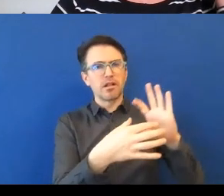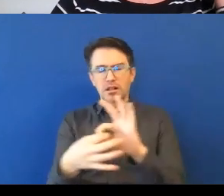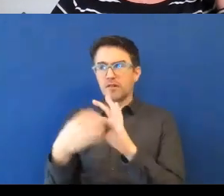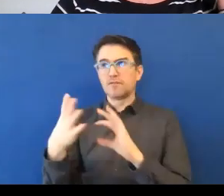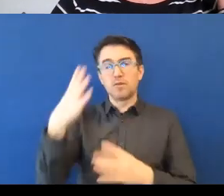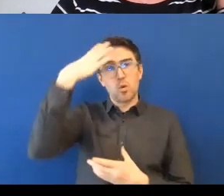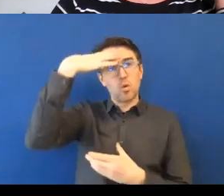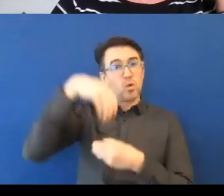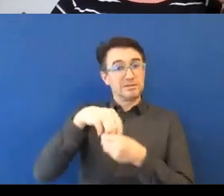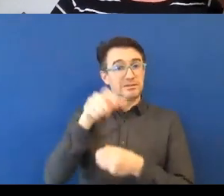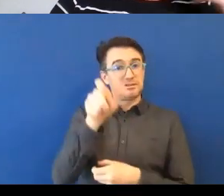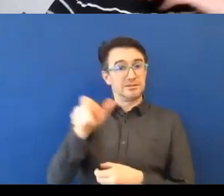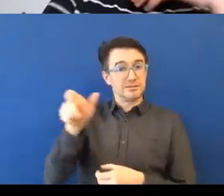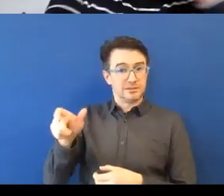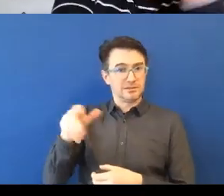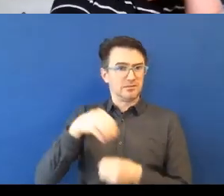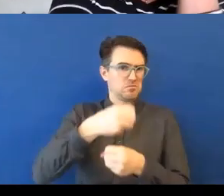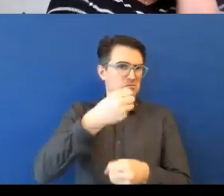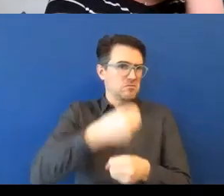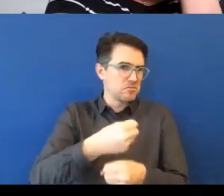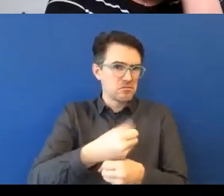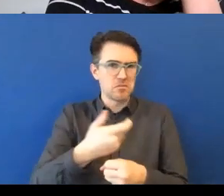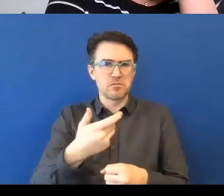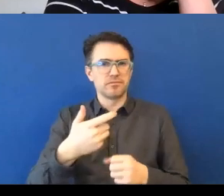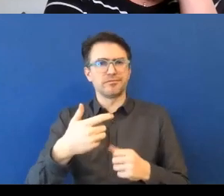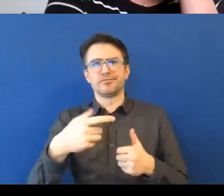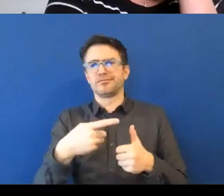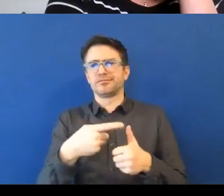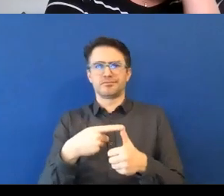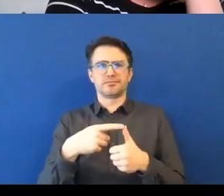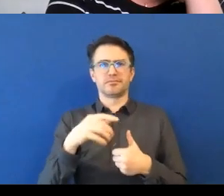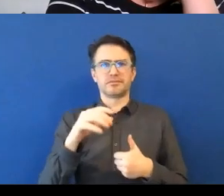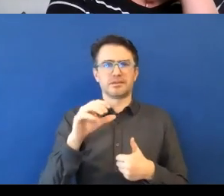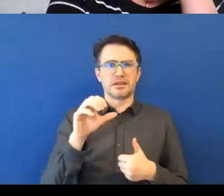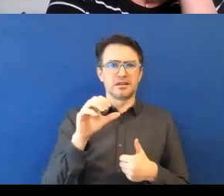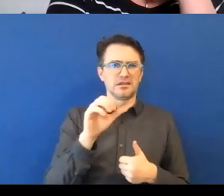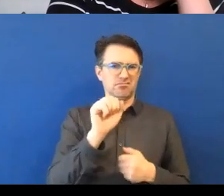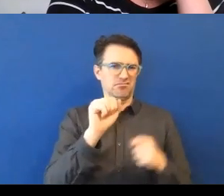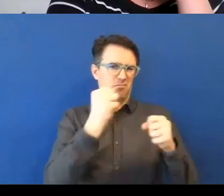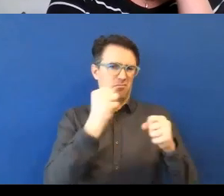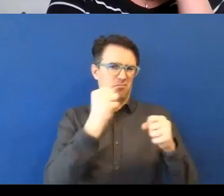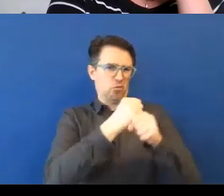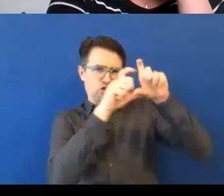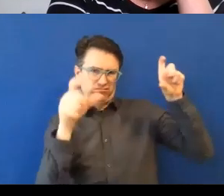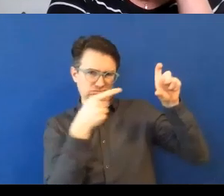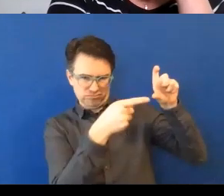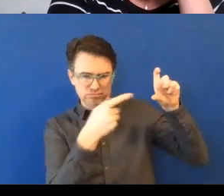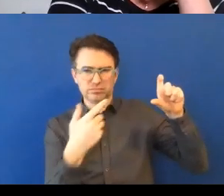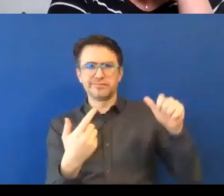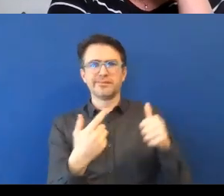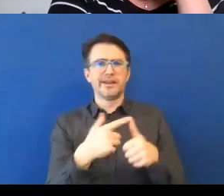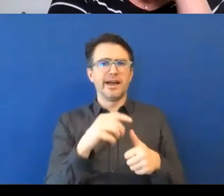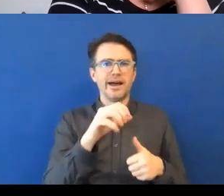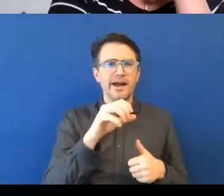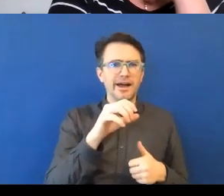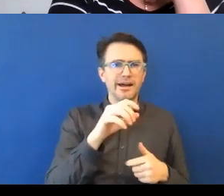explain your view of these programs? So I have a kind of a professional critique of these programs